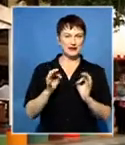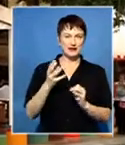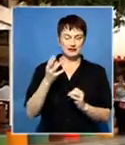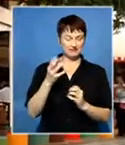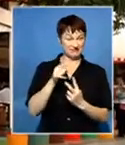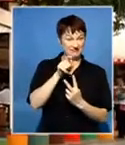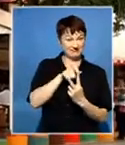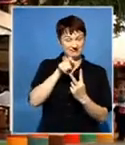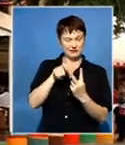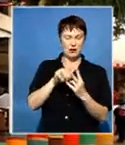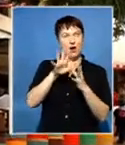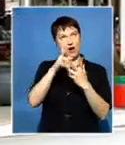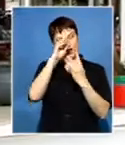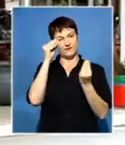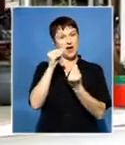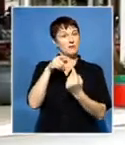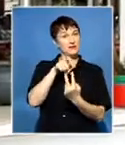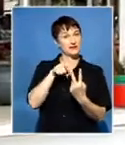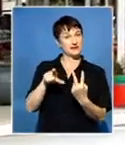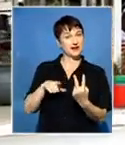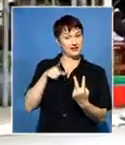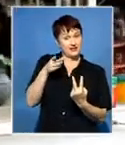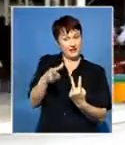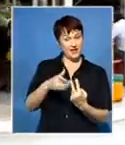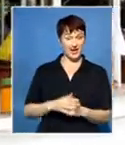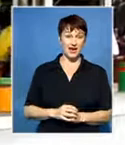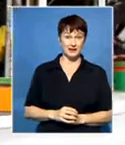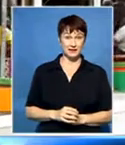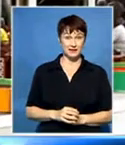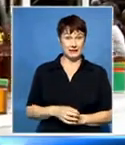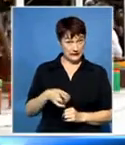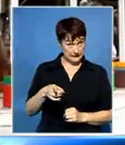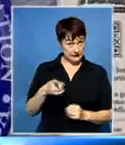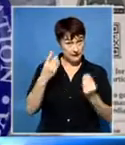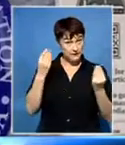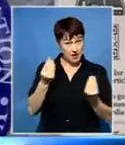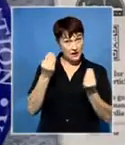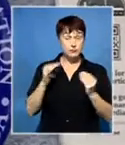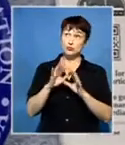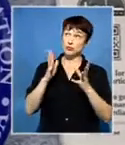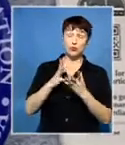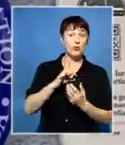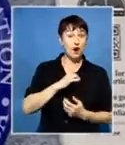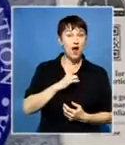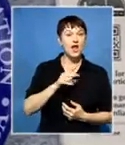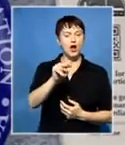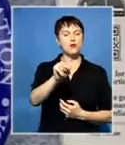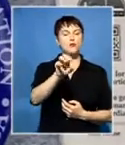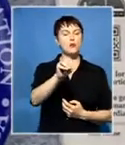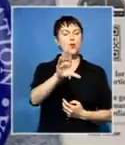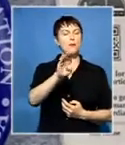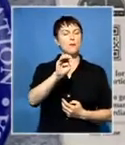two global icons. It's one of the most famous streets in the world. Two Nobel laureates,